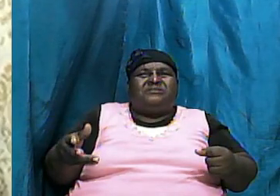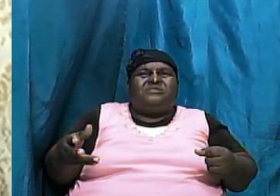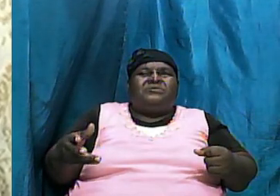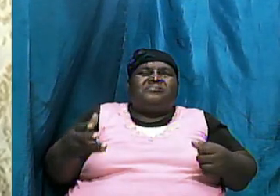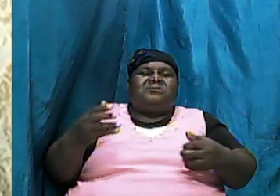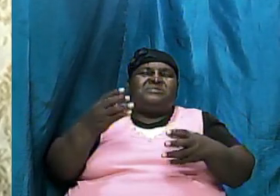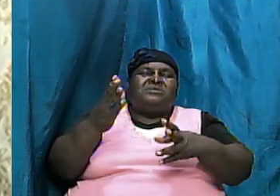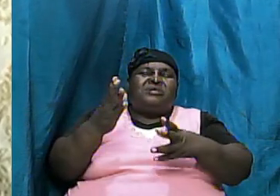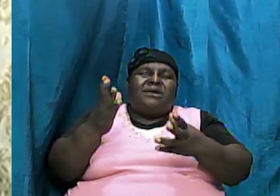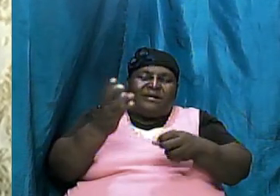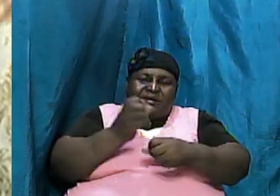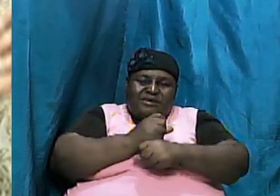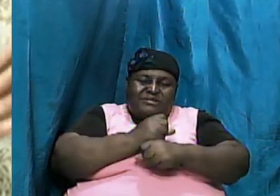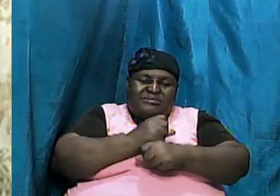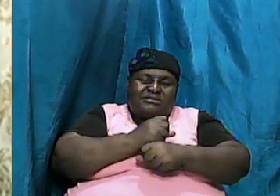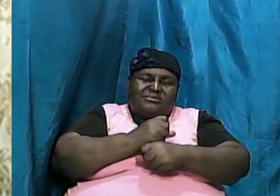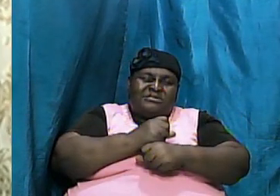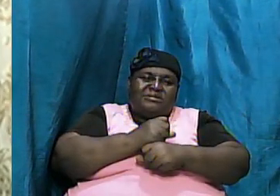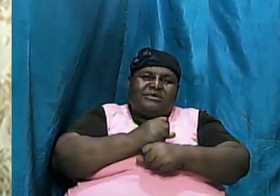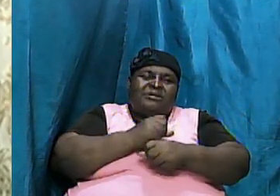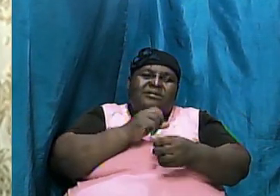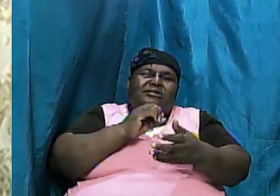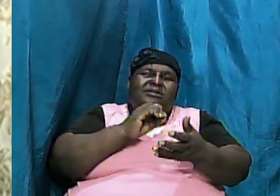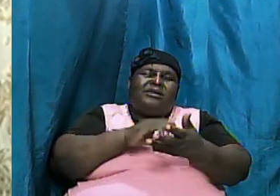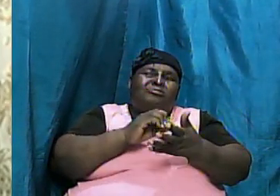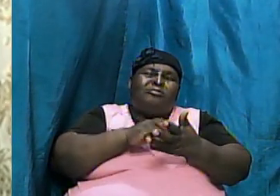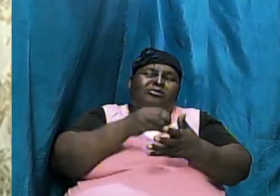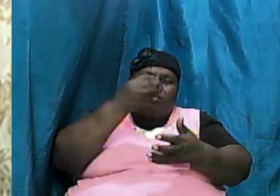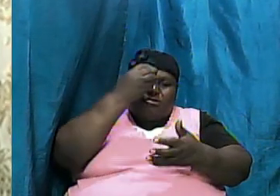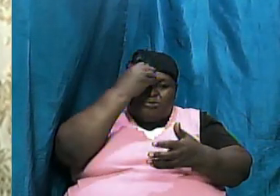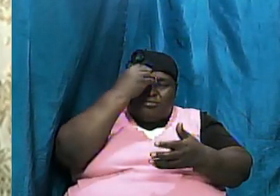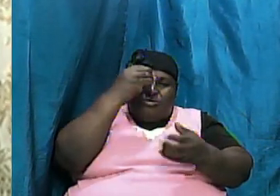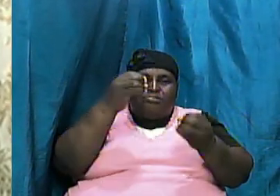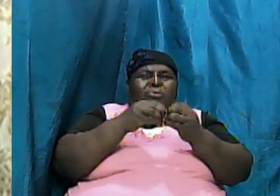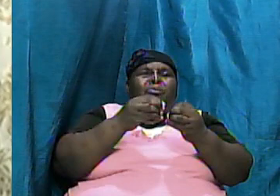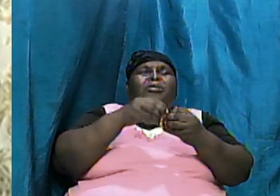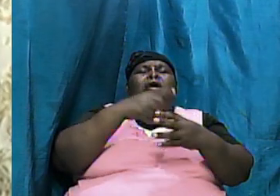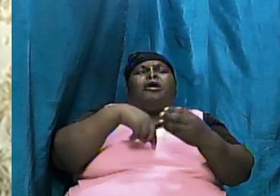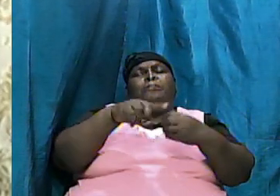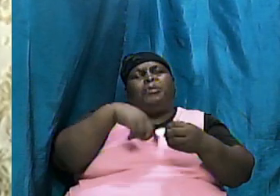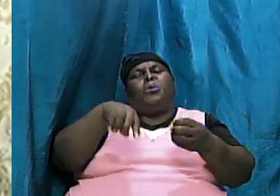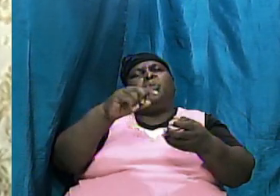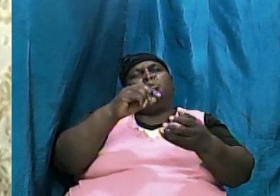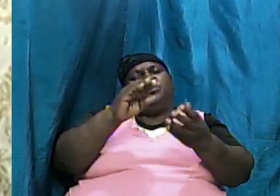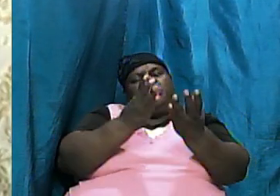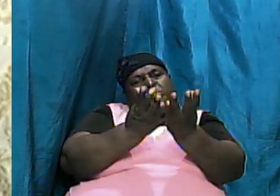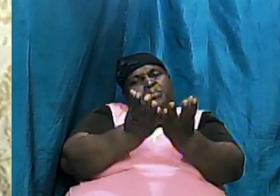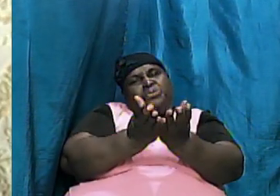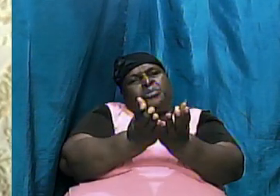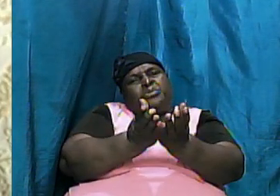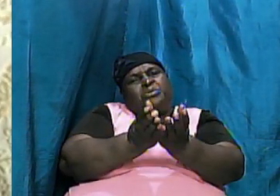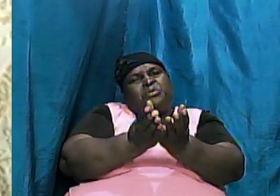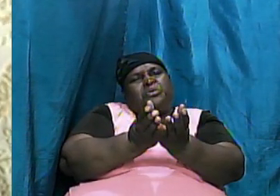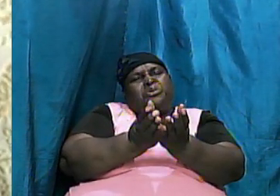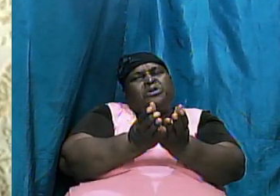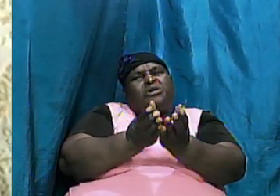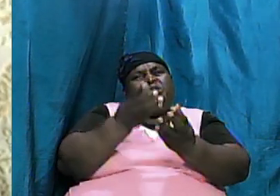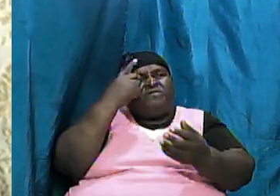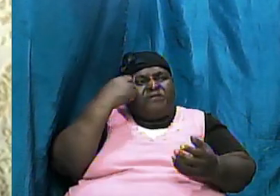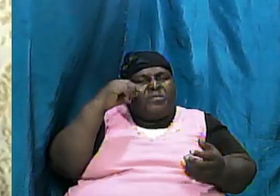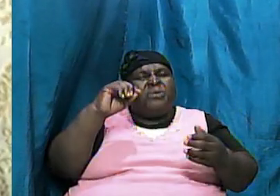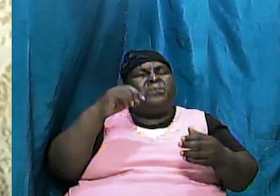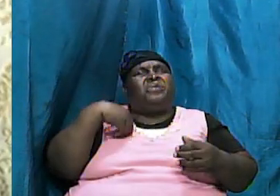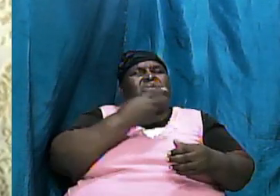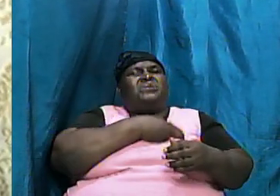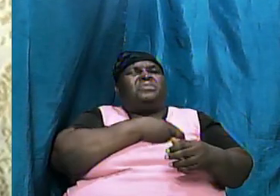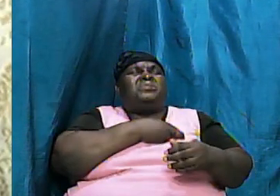of the book in a general way and then thereafter we will go into some specifics for us to see